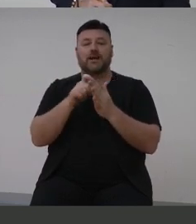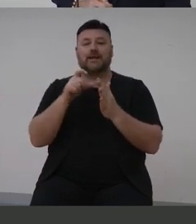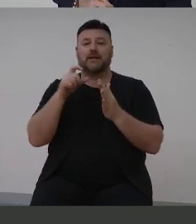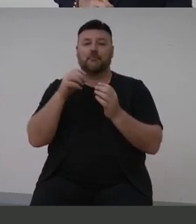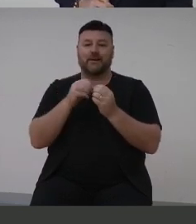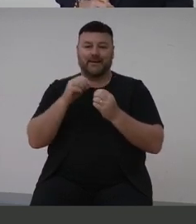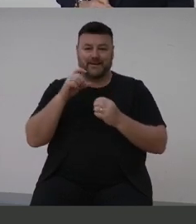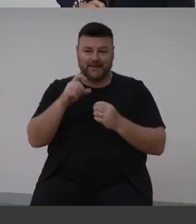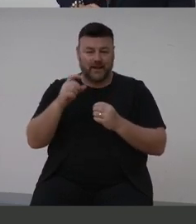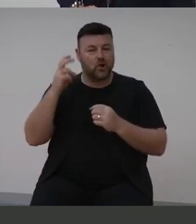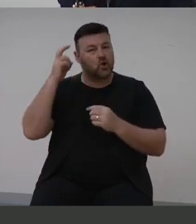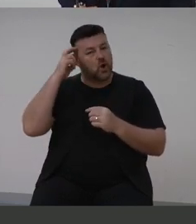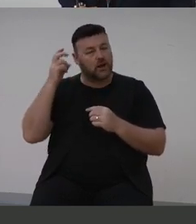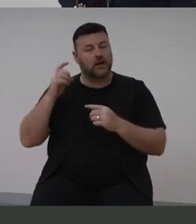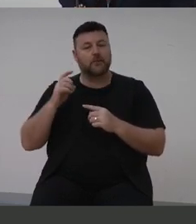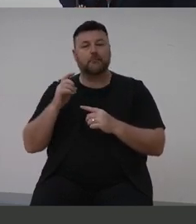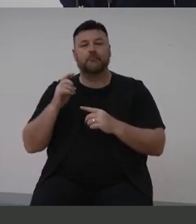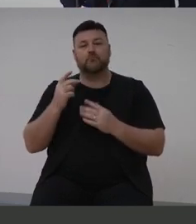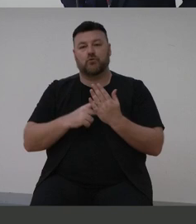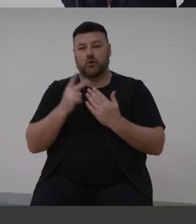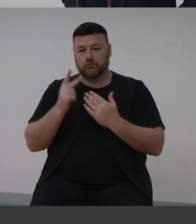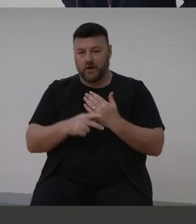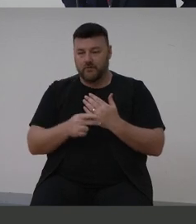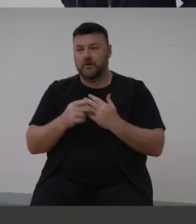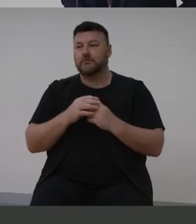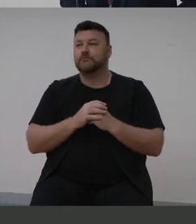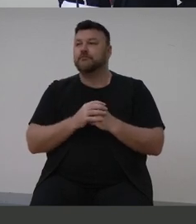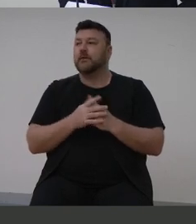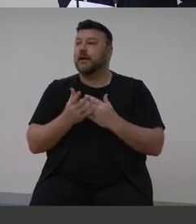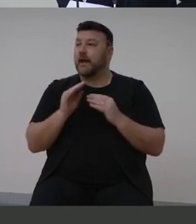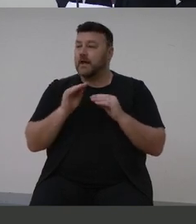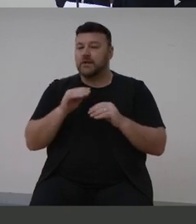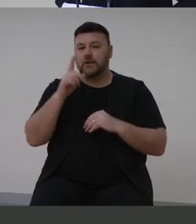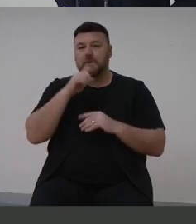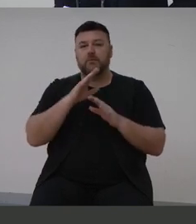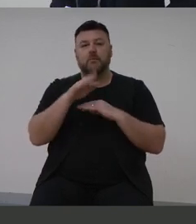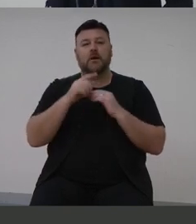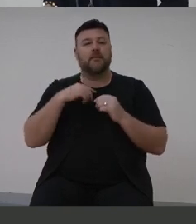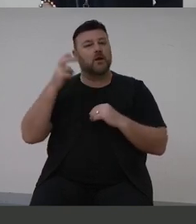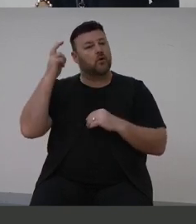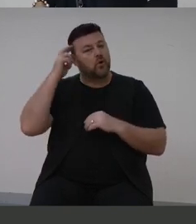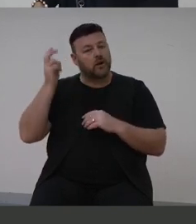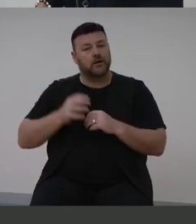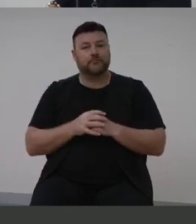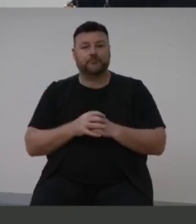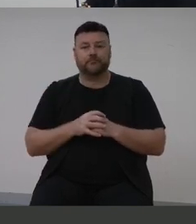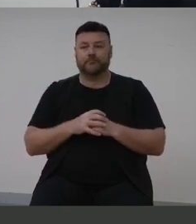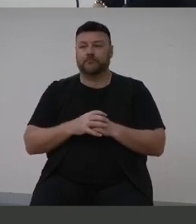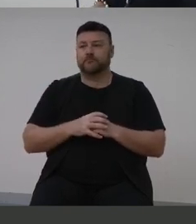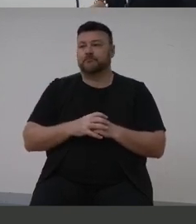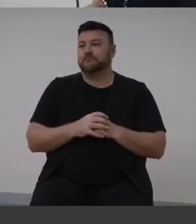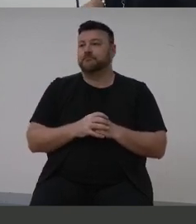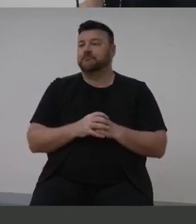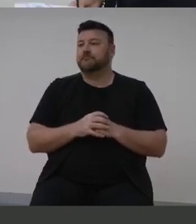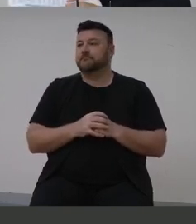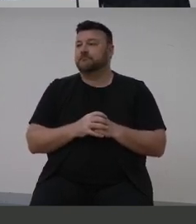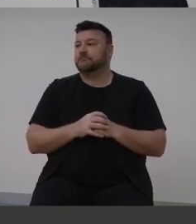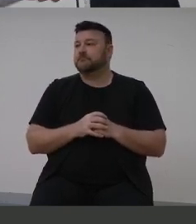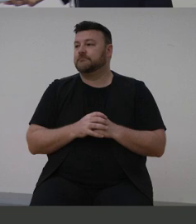program in clinical support, and educating clients about their cochlear implant equipment. Thank you, Sue.